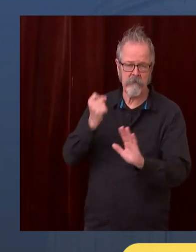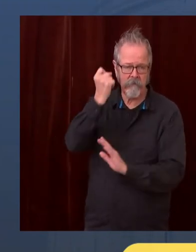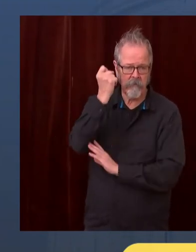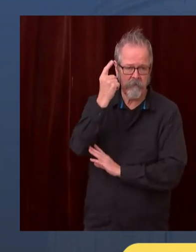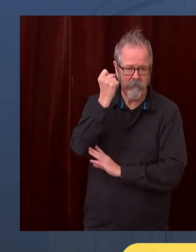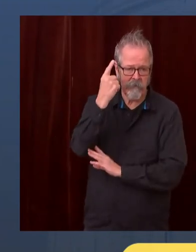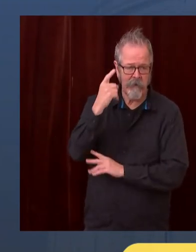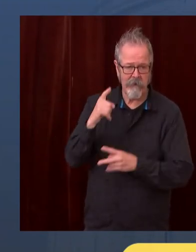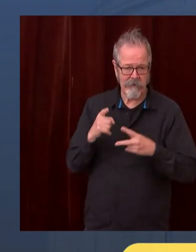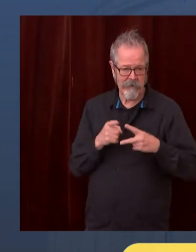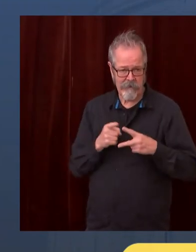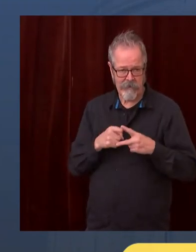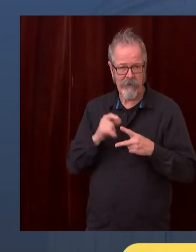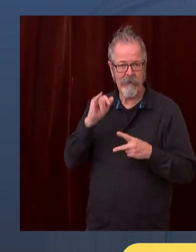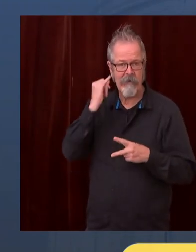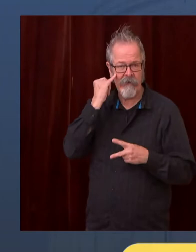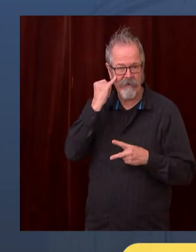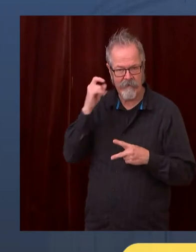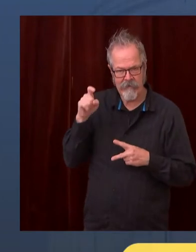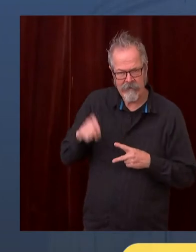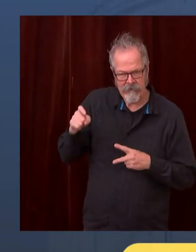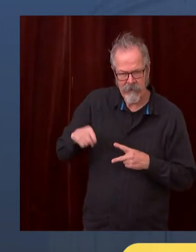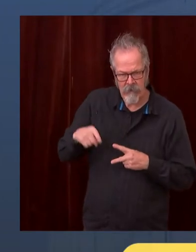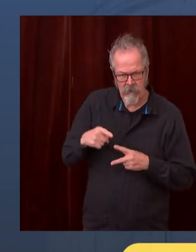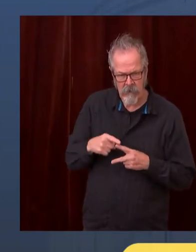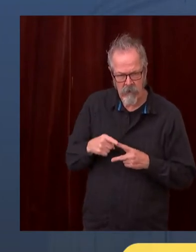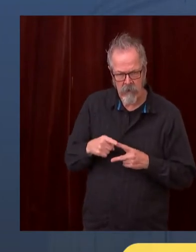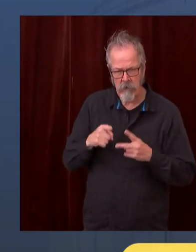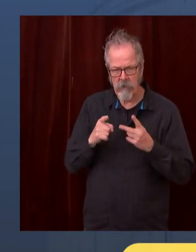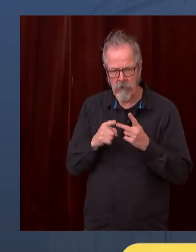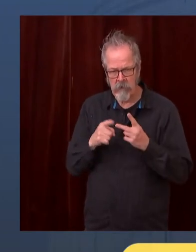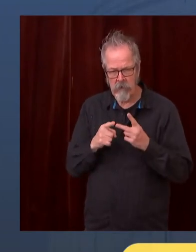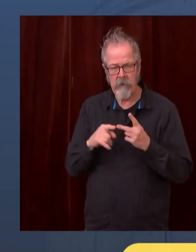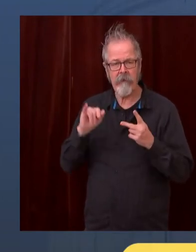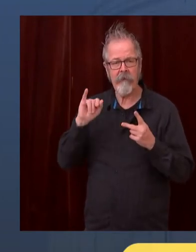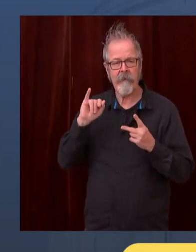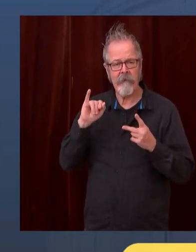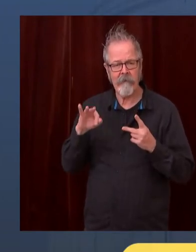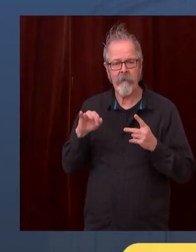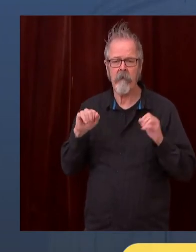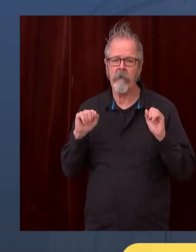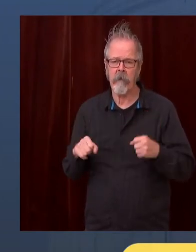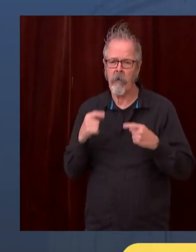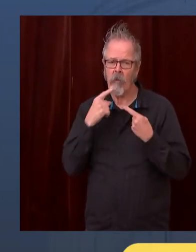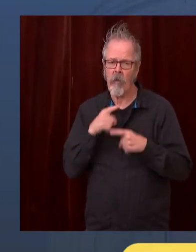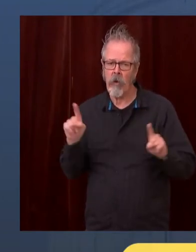at the moment, is the persistent lack of action from the federal government.